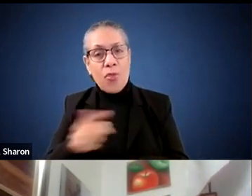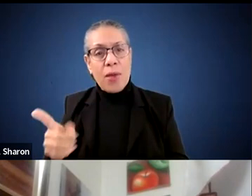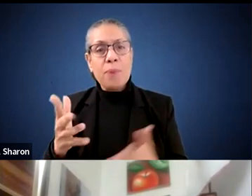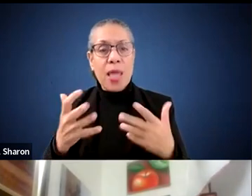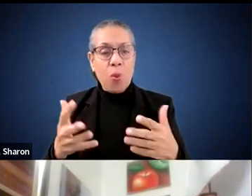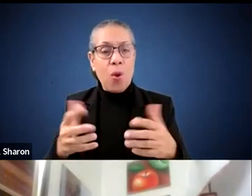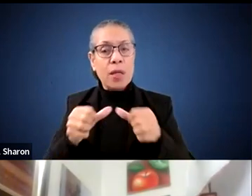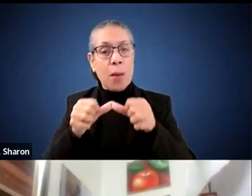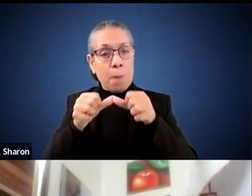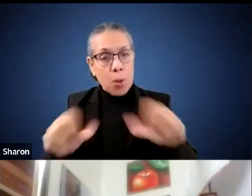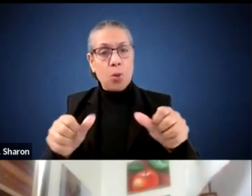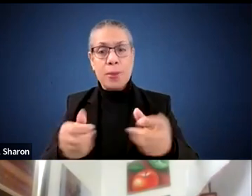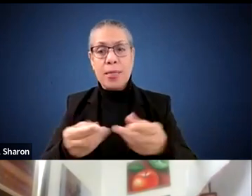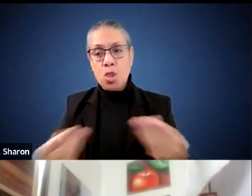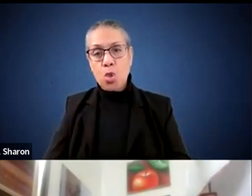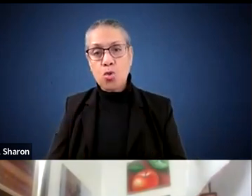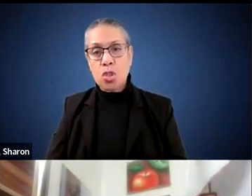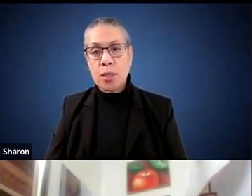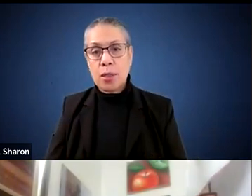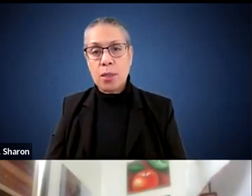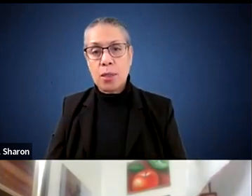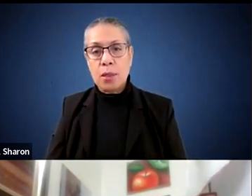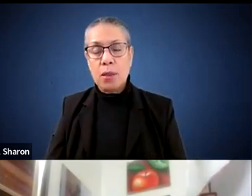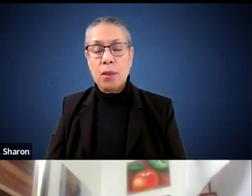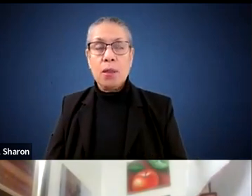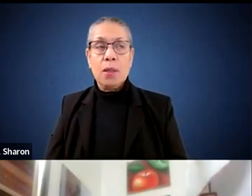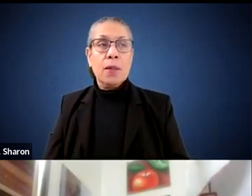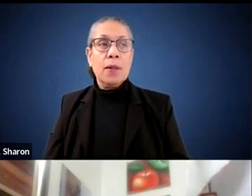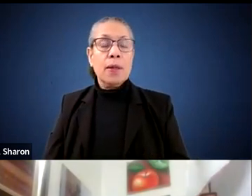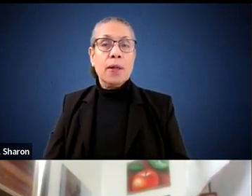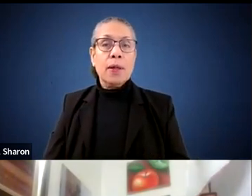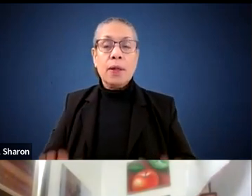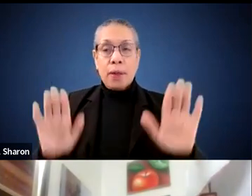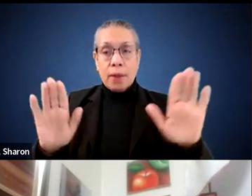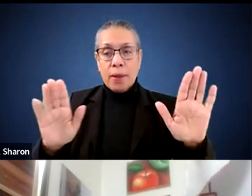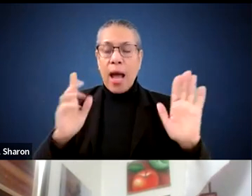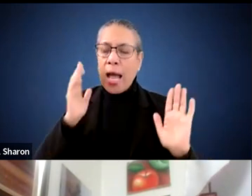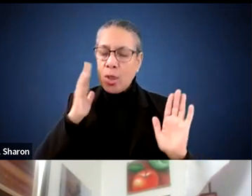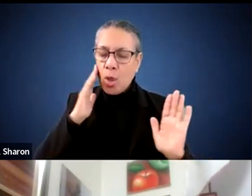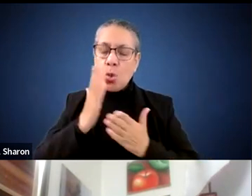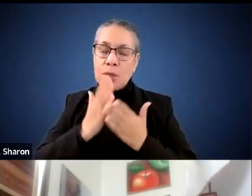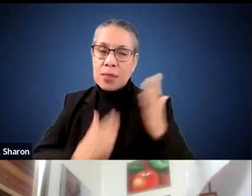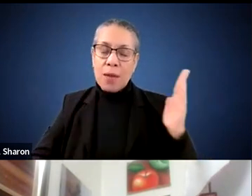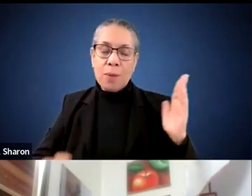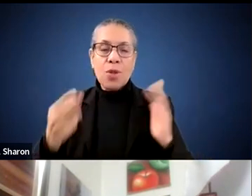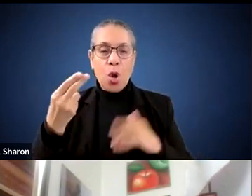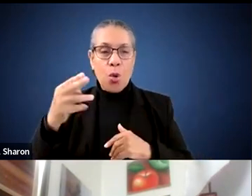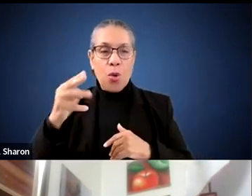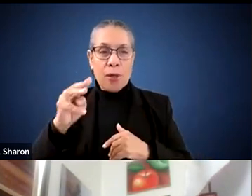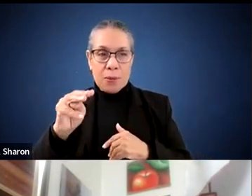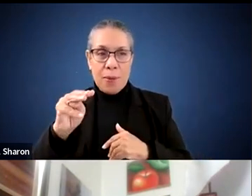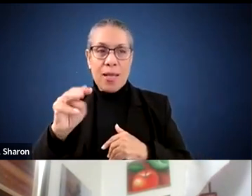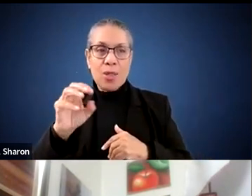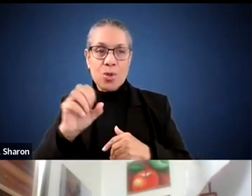permanent solution. And, you know, I hope now this will not be popular with some of the Horace being teachers or families